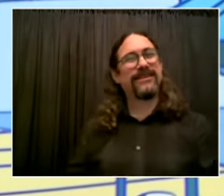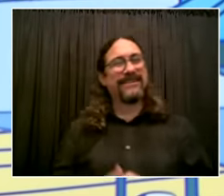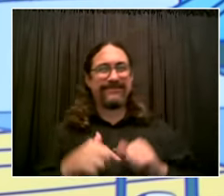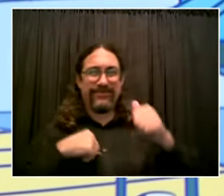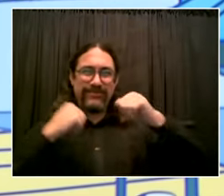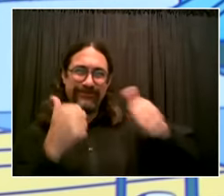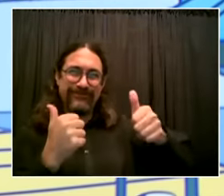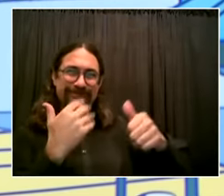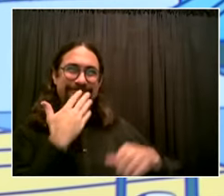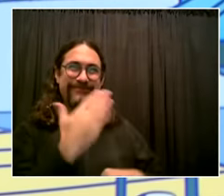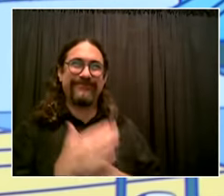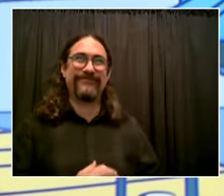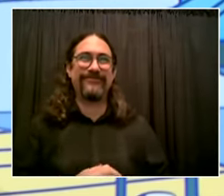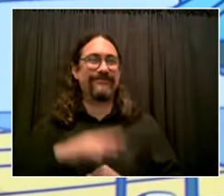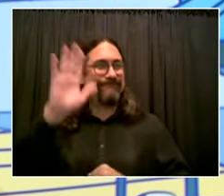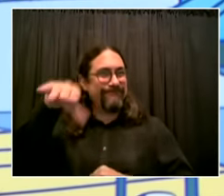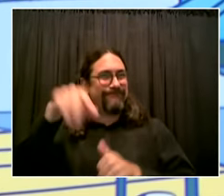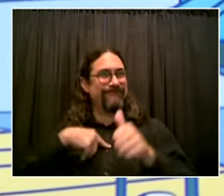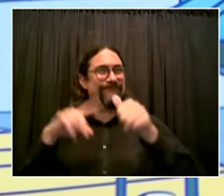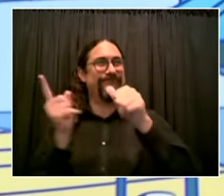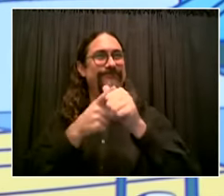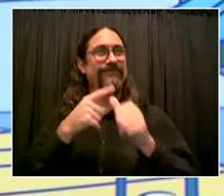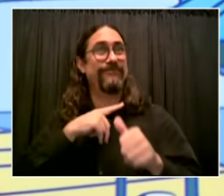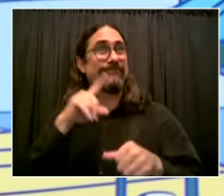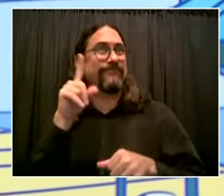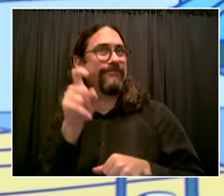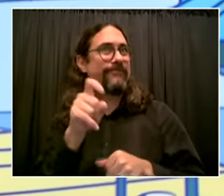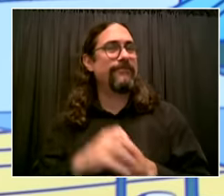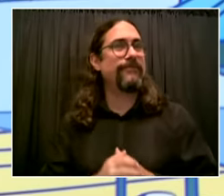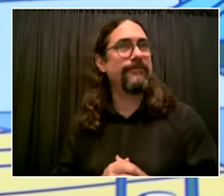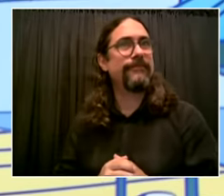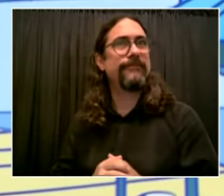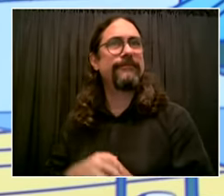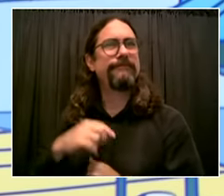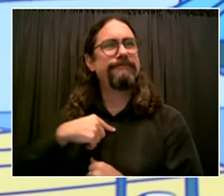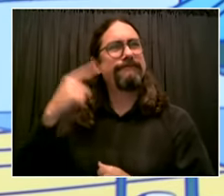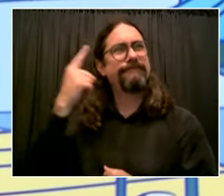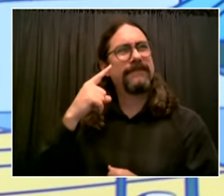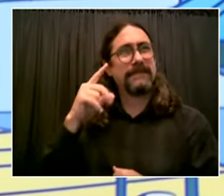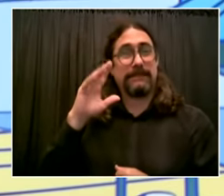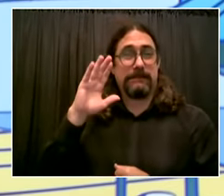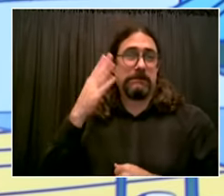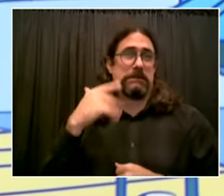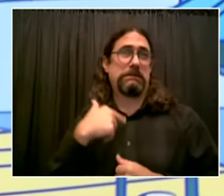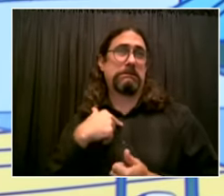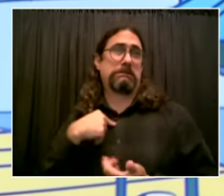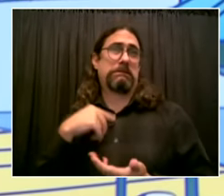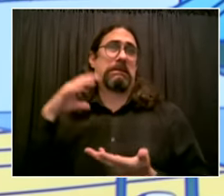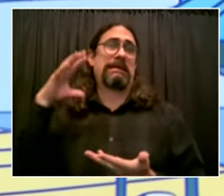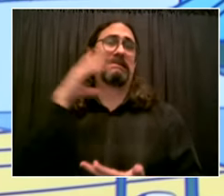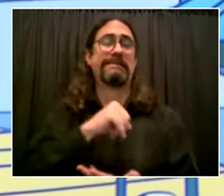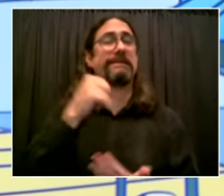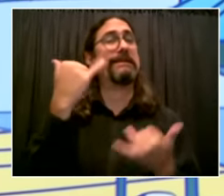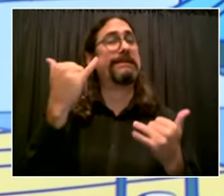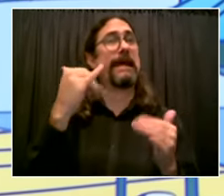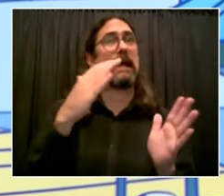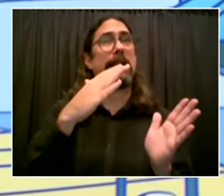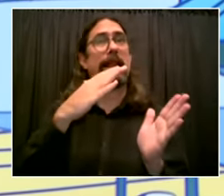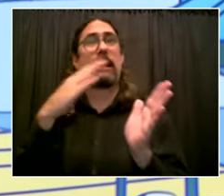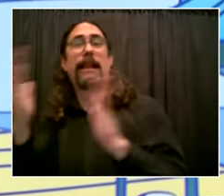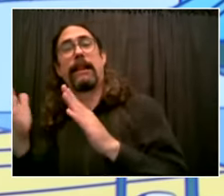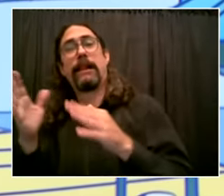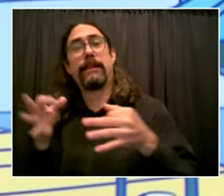you started your uh press conference a little later i'm guessing that you watched the uh the swirling ceremony